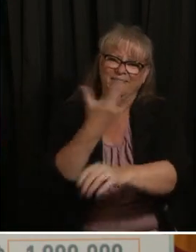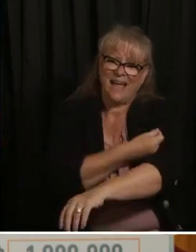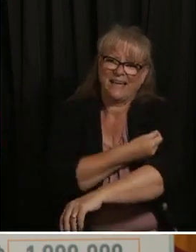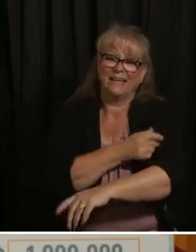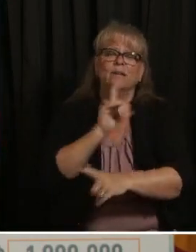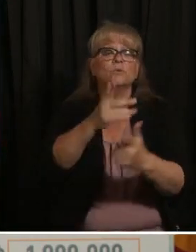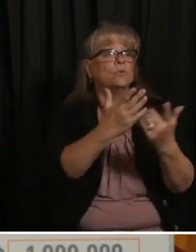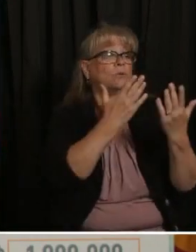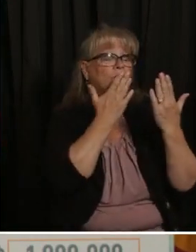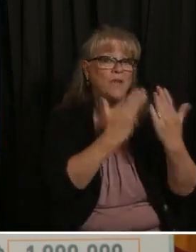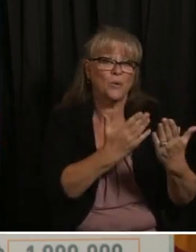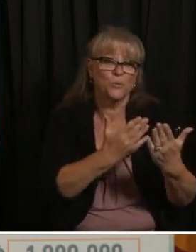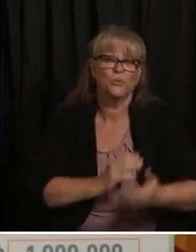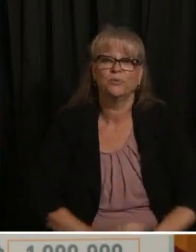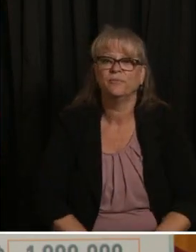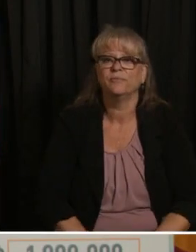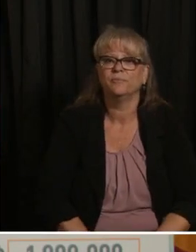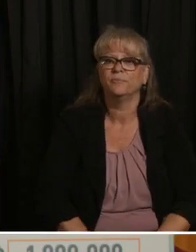and thanks again